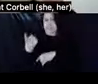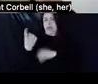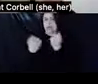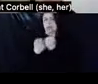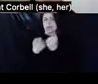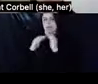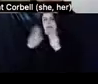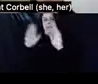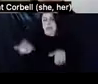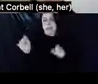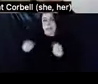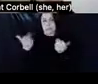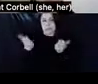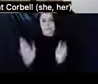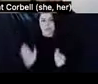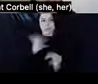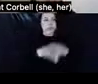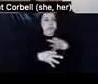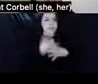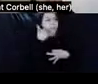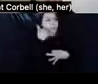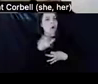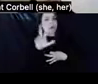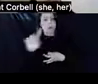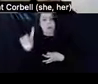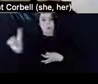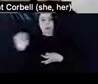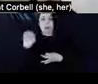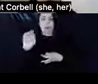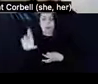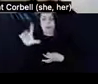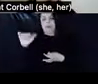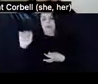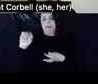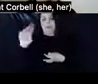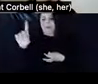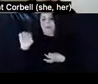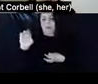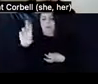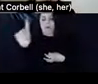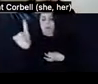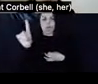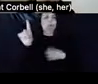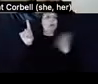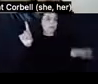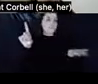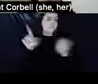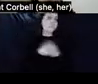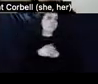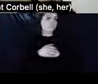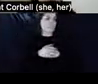311 or the landlord. Providers then report the repairs to the landlord or attempt to make them themselves.